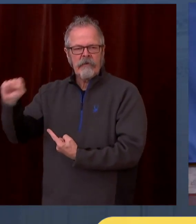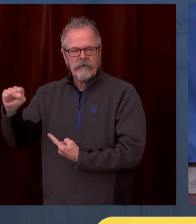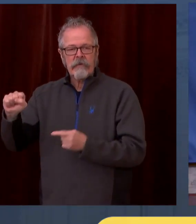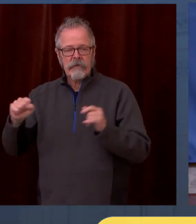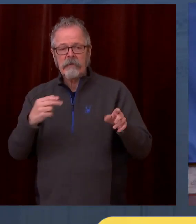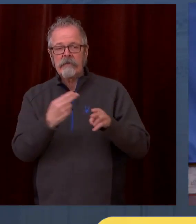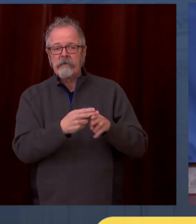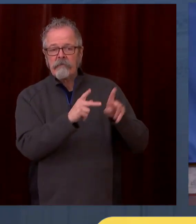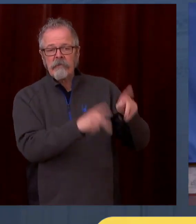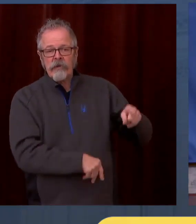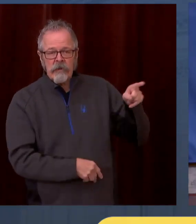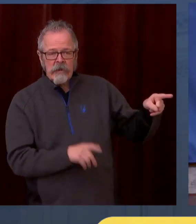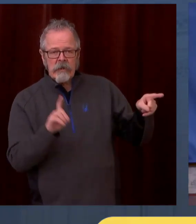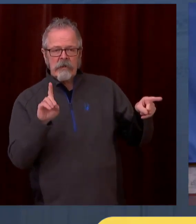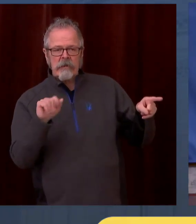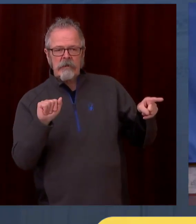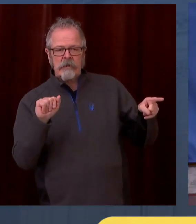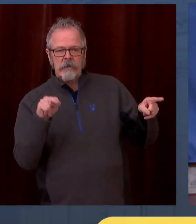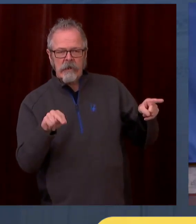Dan you governor.